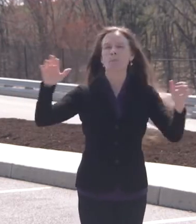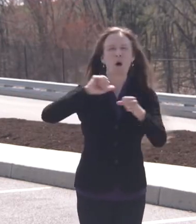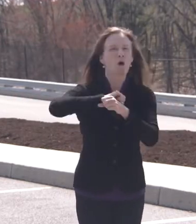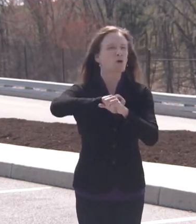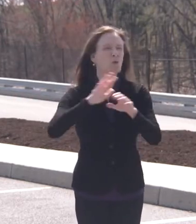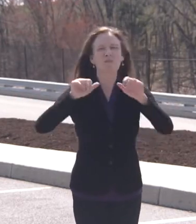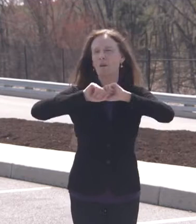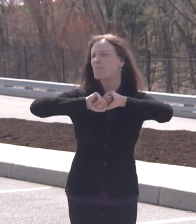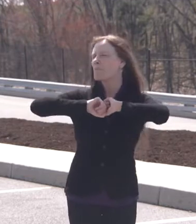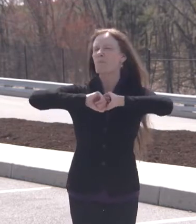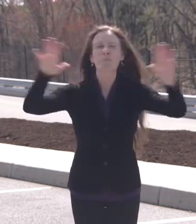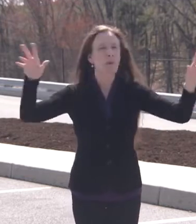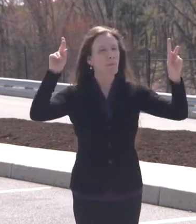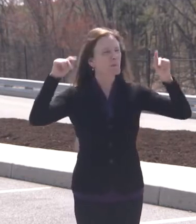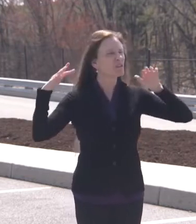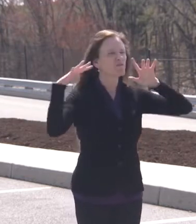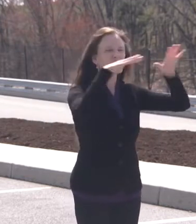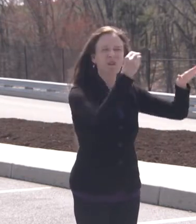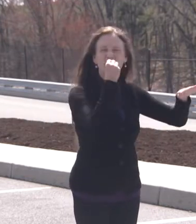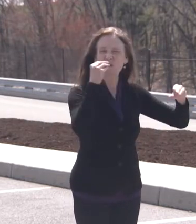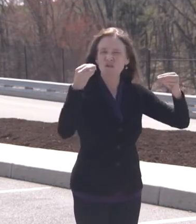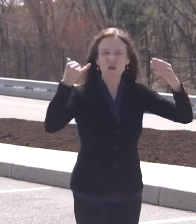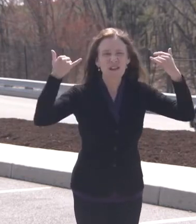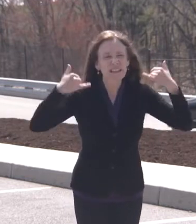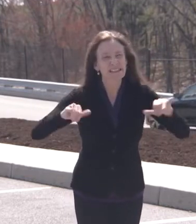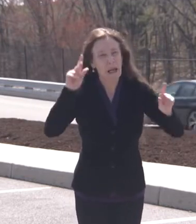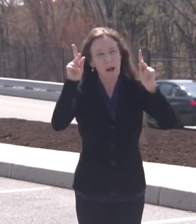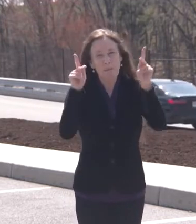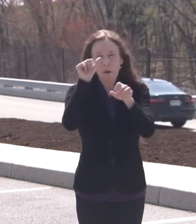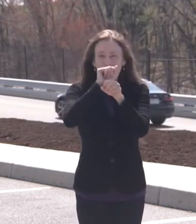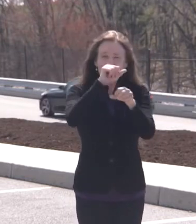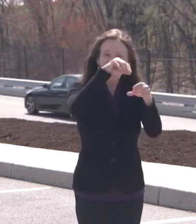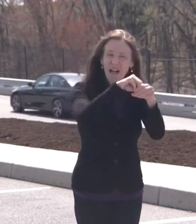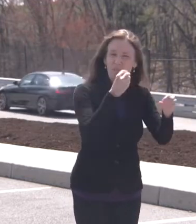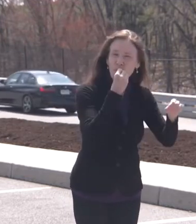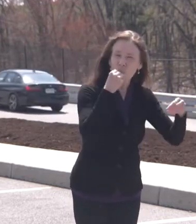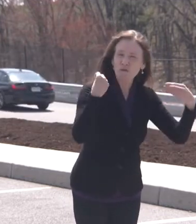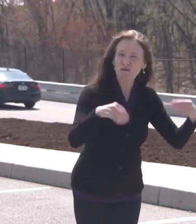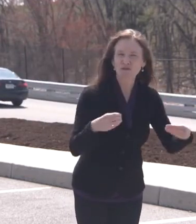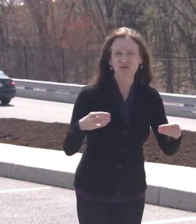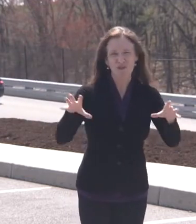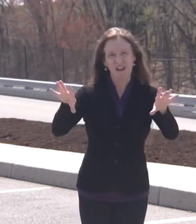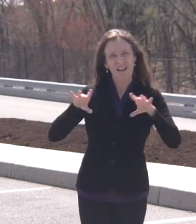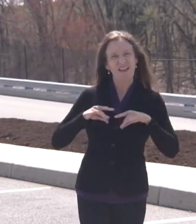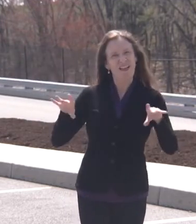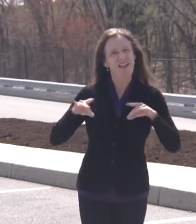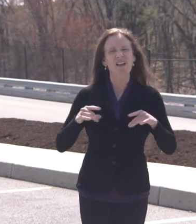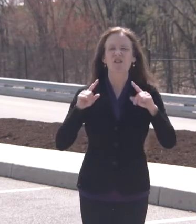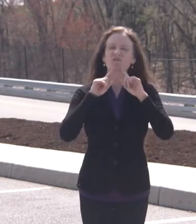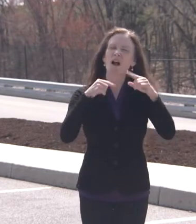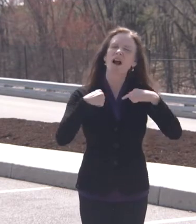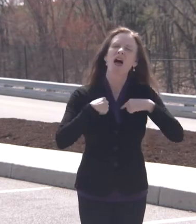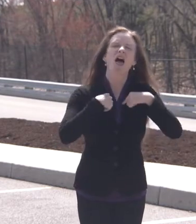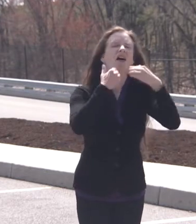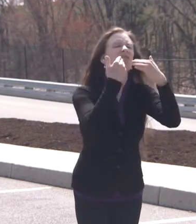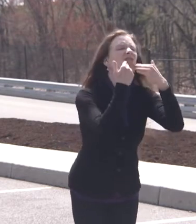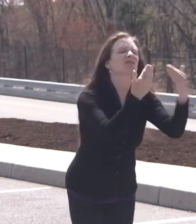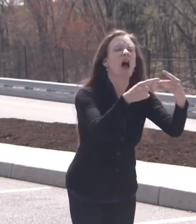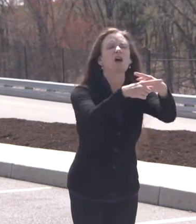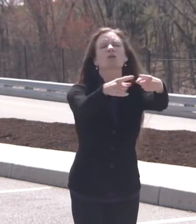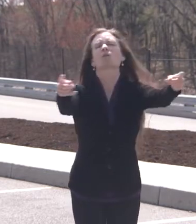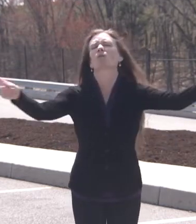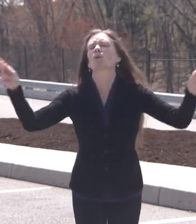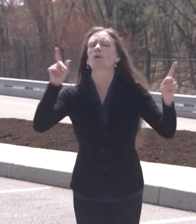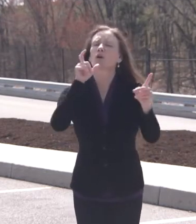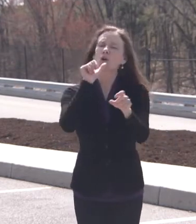-sustaining food. So on behalf of all Pennsylvanians, I want to thank the Commonwealth's grocery workers. You do hard